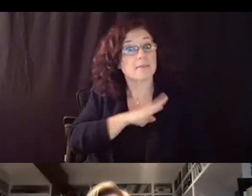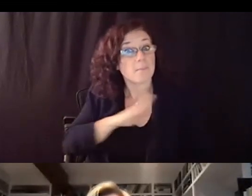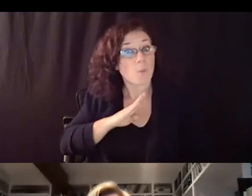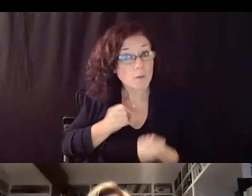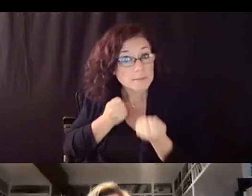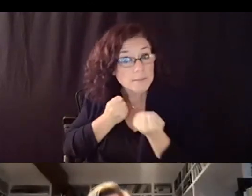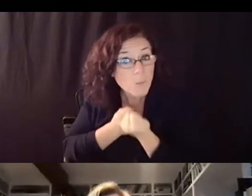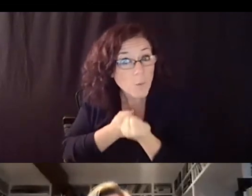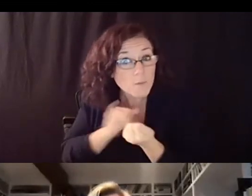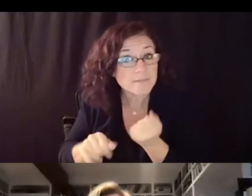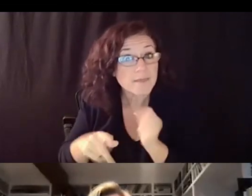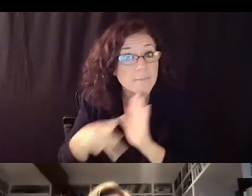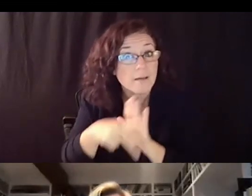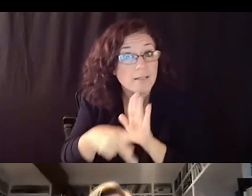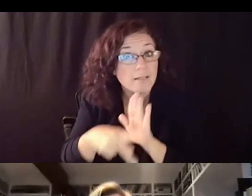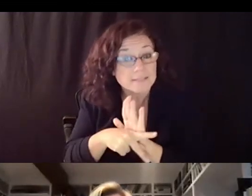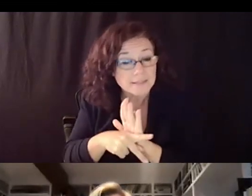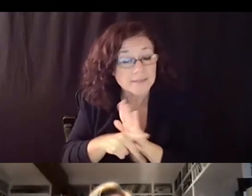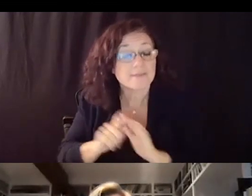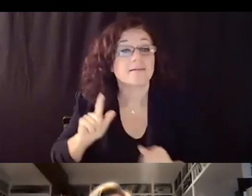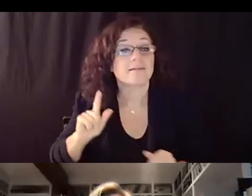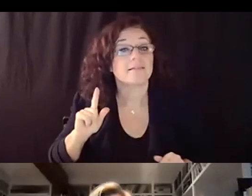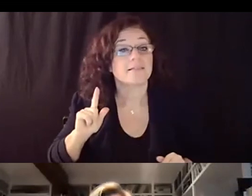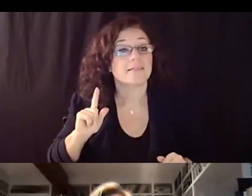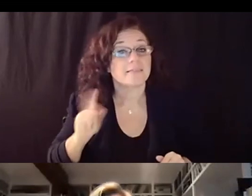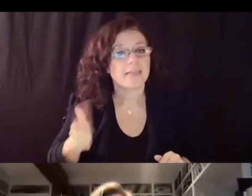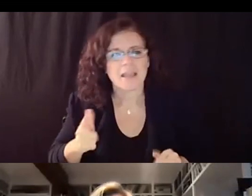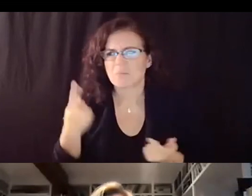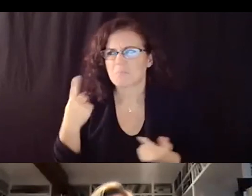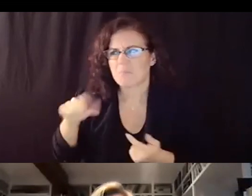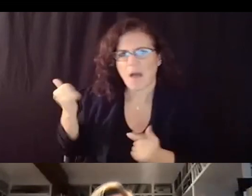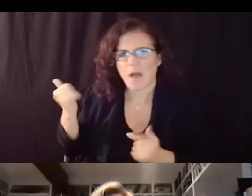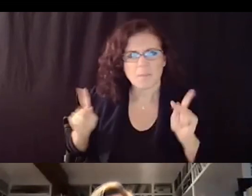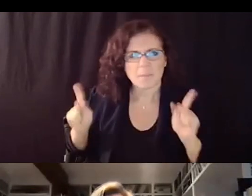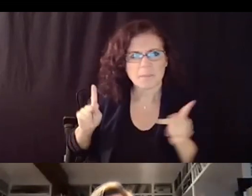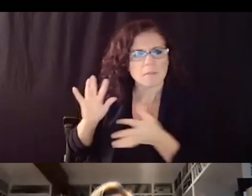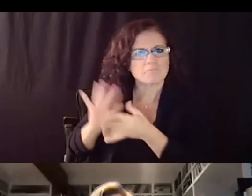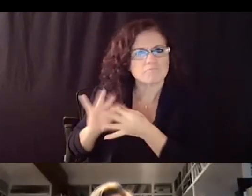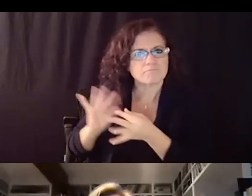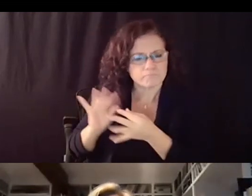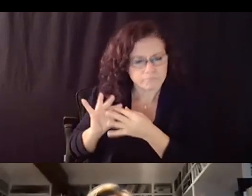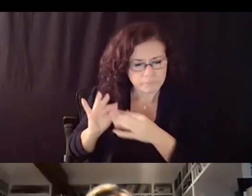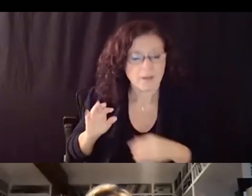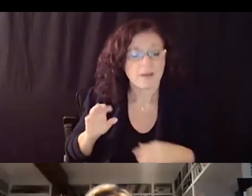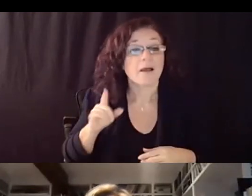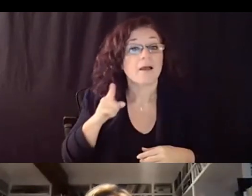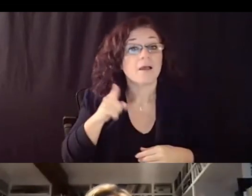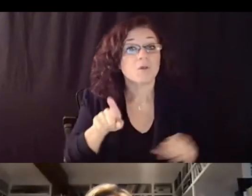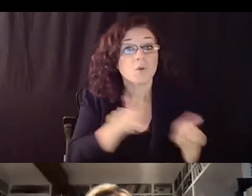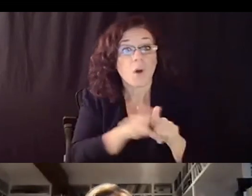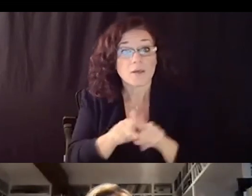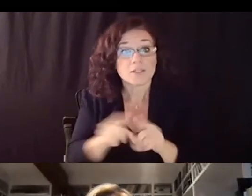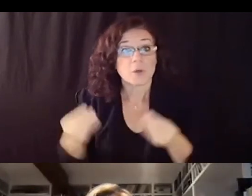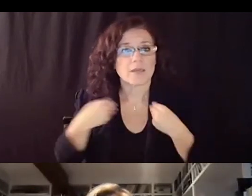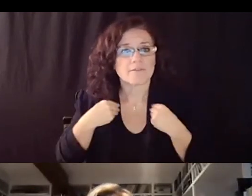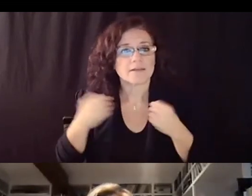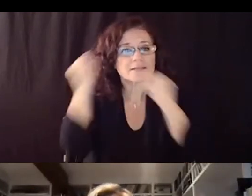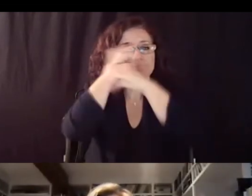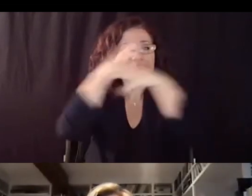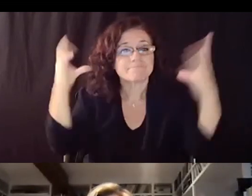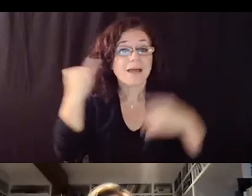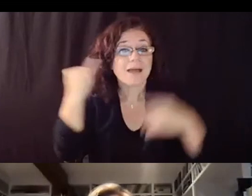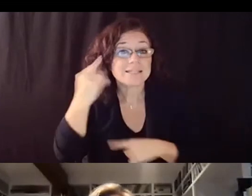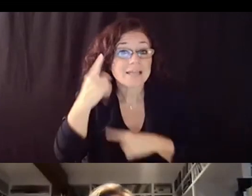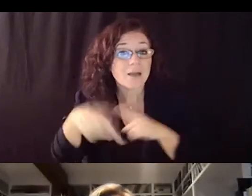and then perhaps has been has been suggested by a number of board members that you also give us an idea about an action plan